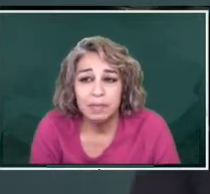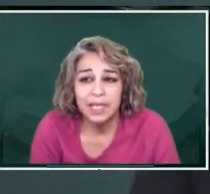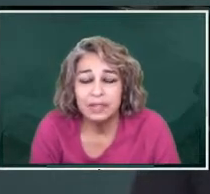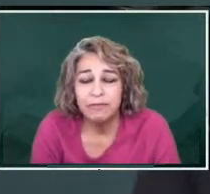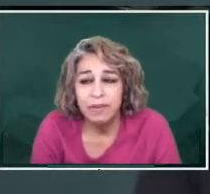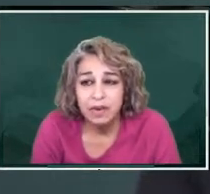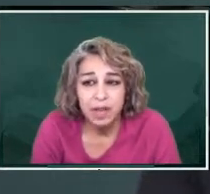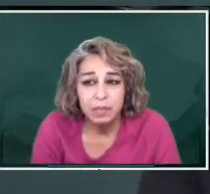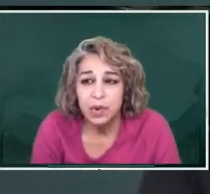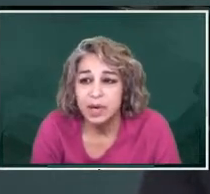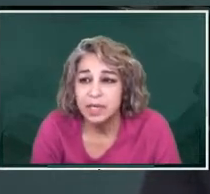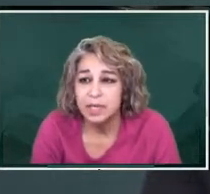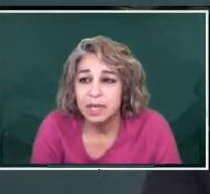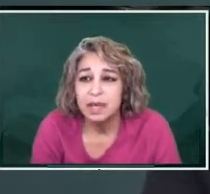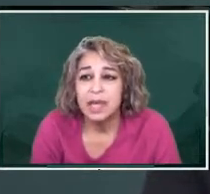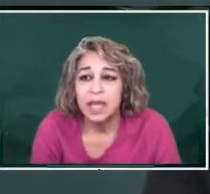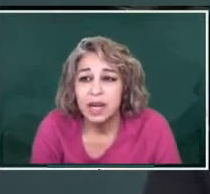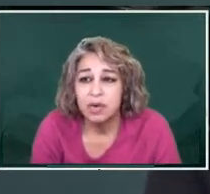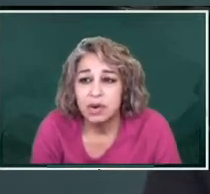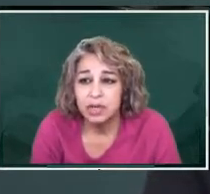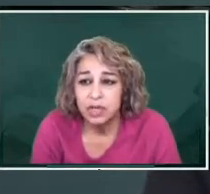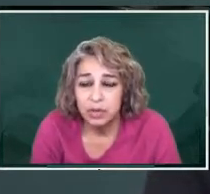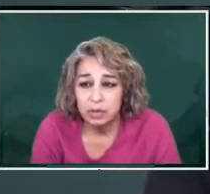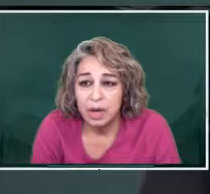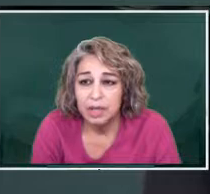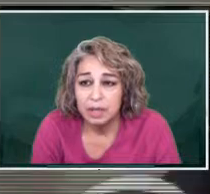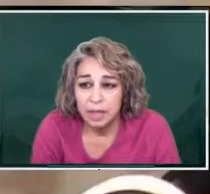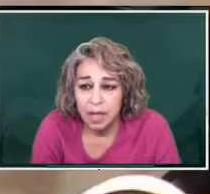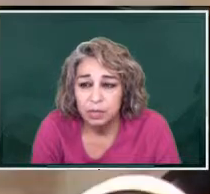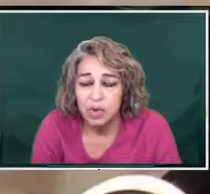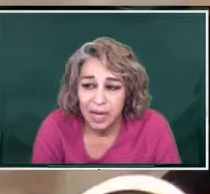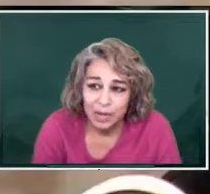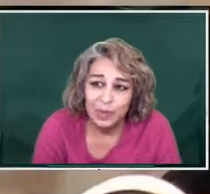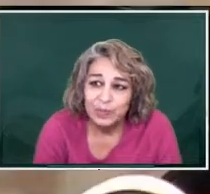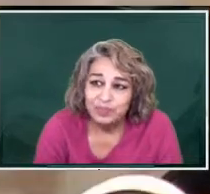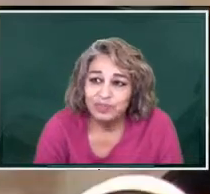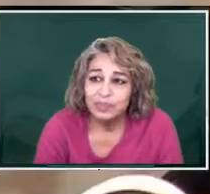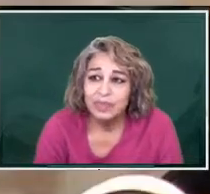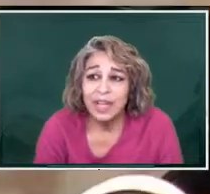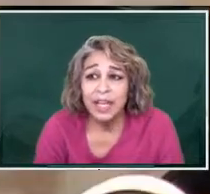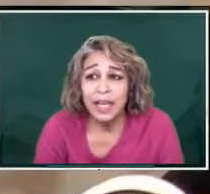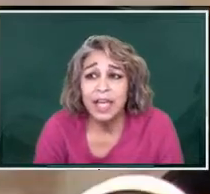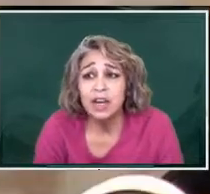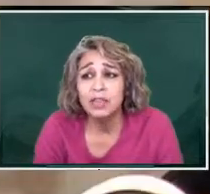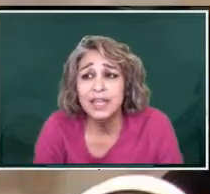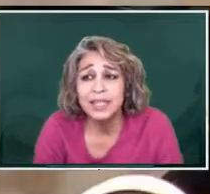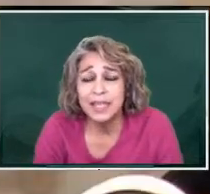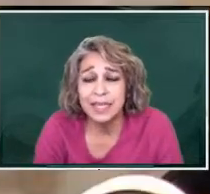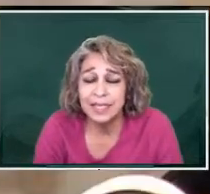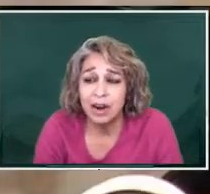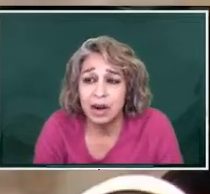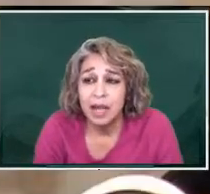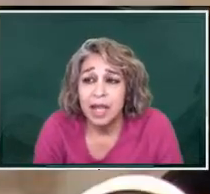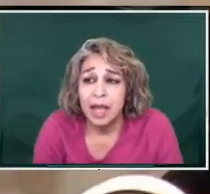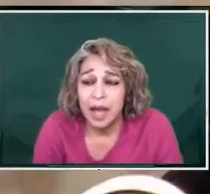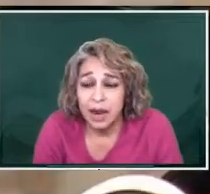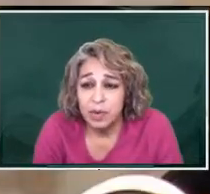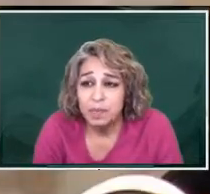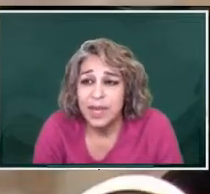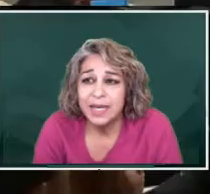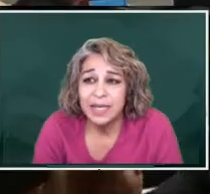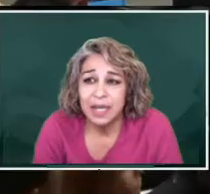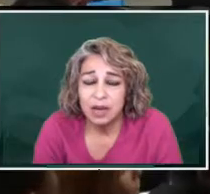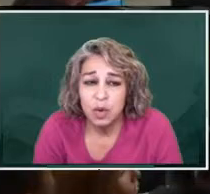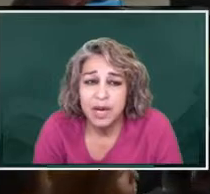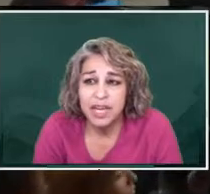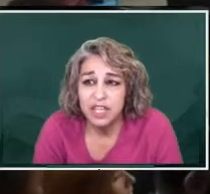program that's very important in order to, uh, help Durango. And all these things are, I